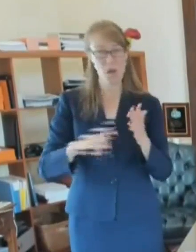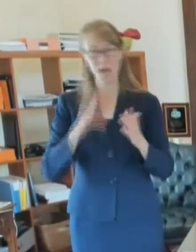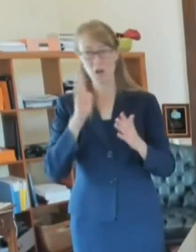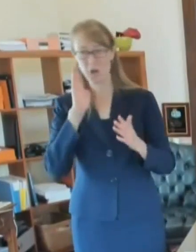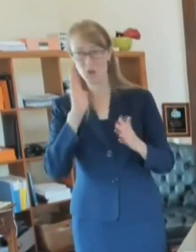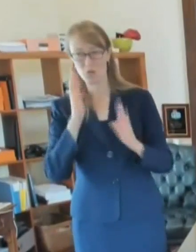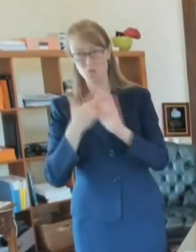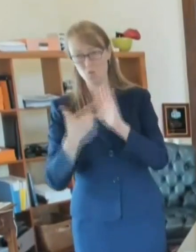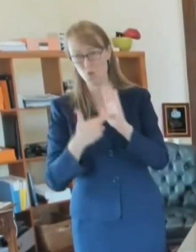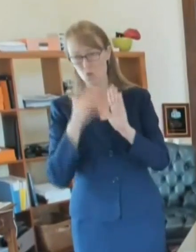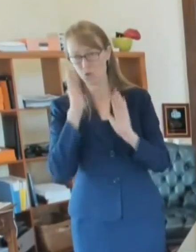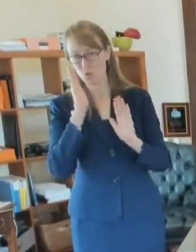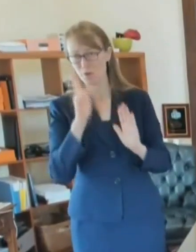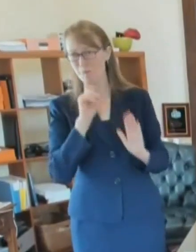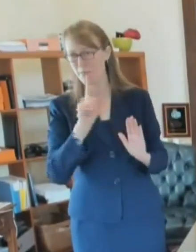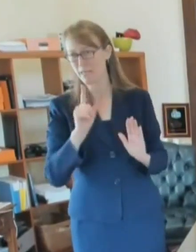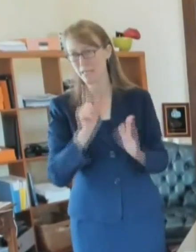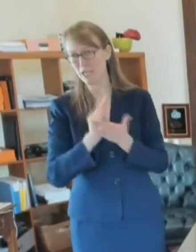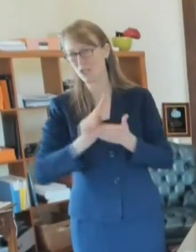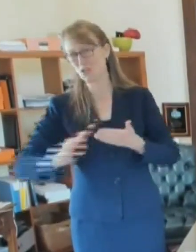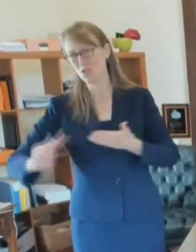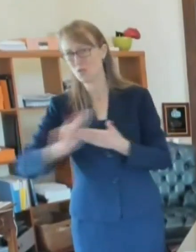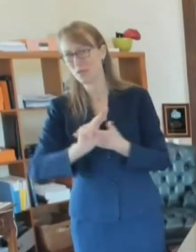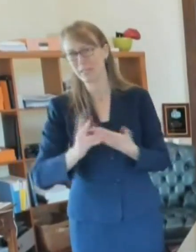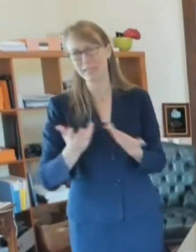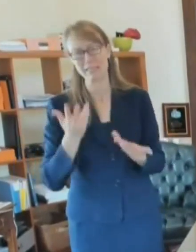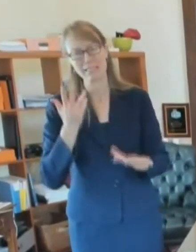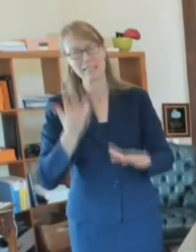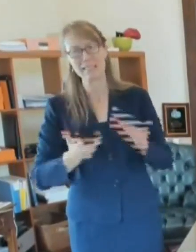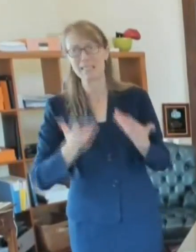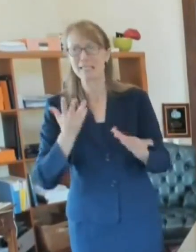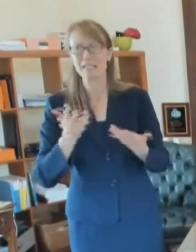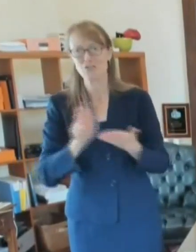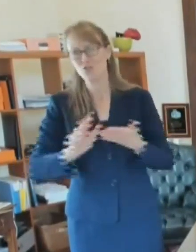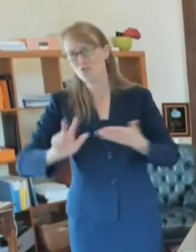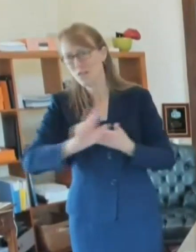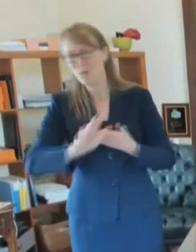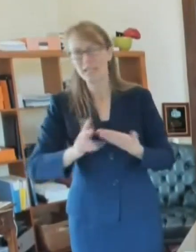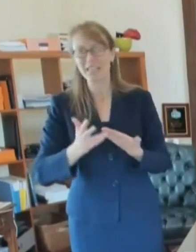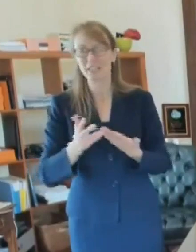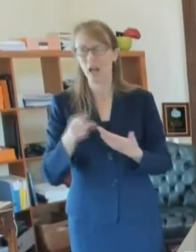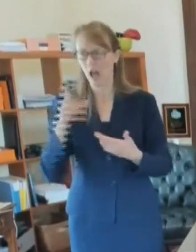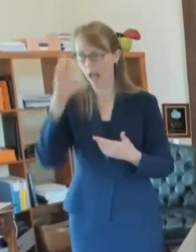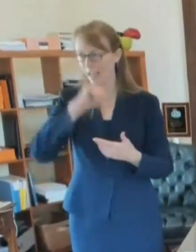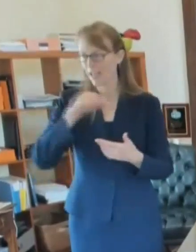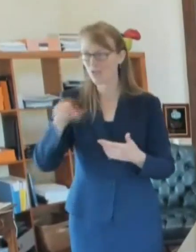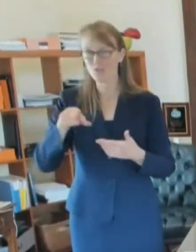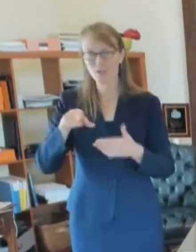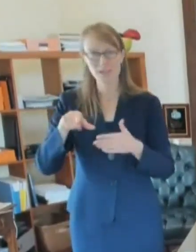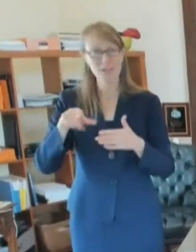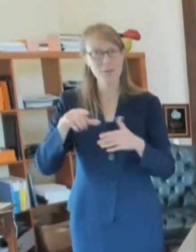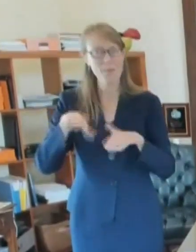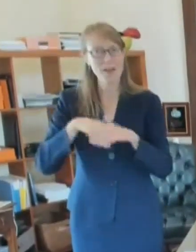three weeks away. So you must be getting married on what, Saturday, maybe the 15th, something like that? Whatever, 19th.